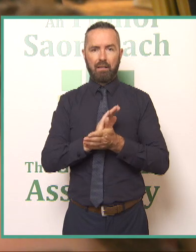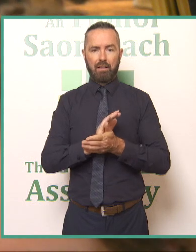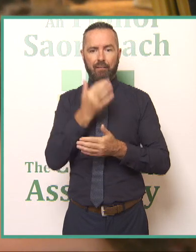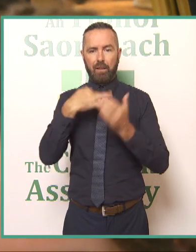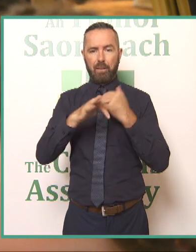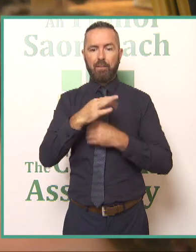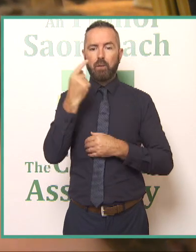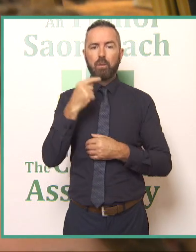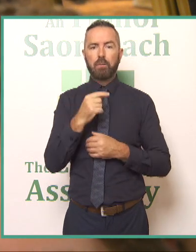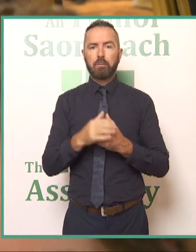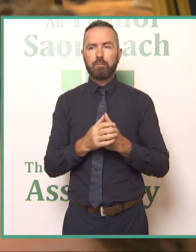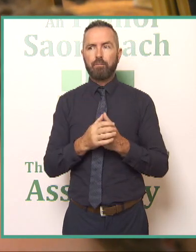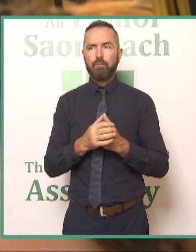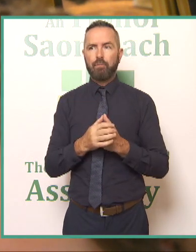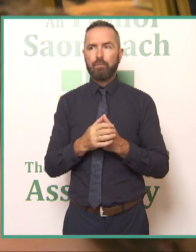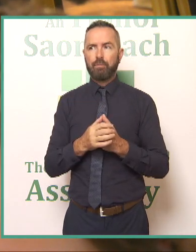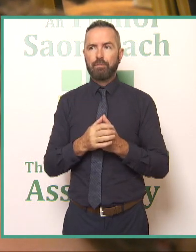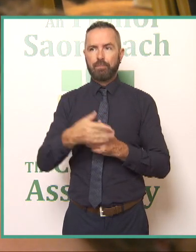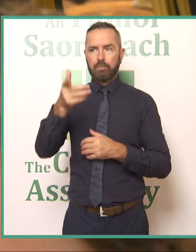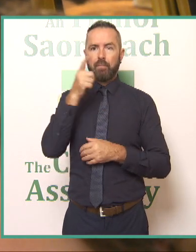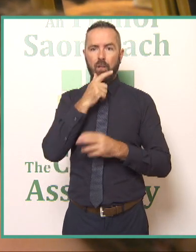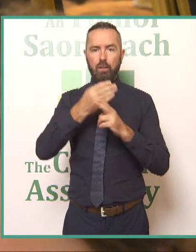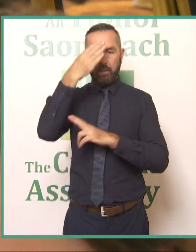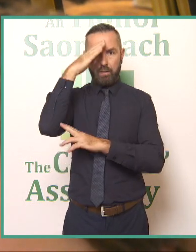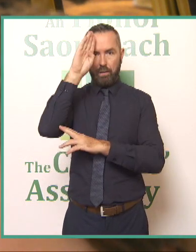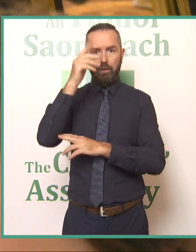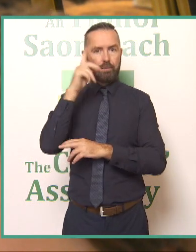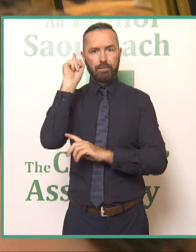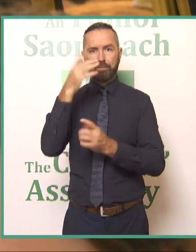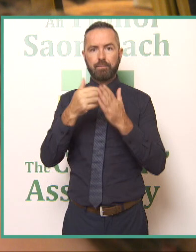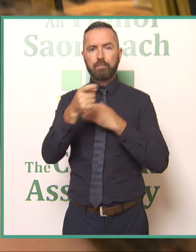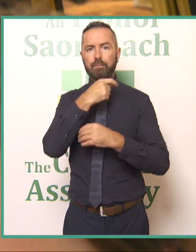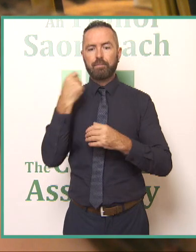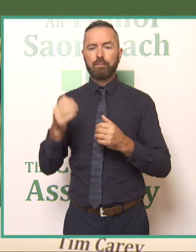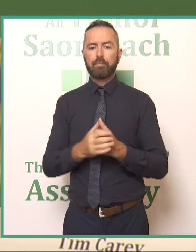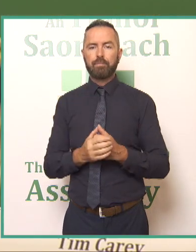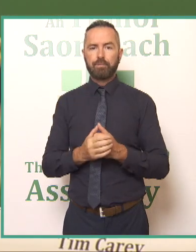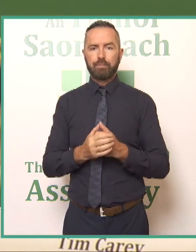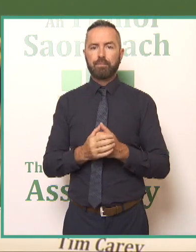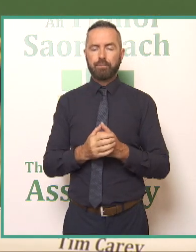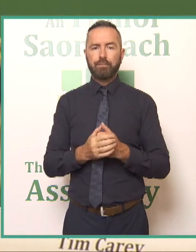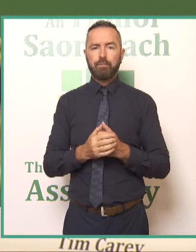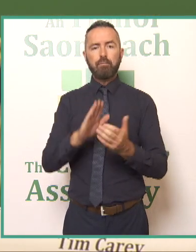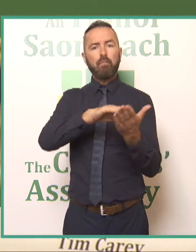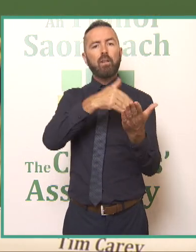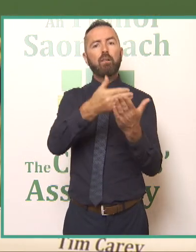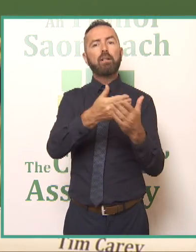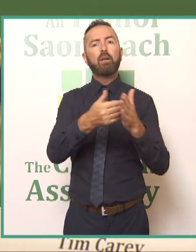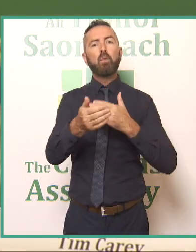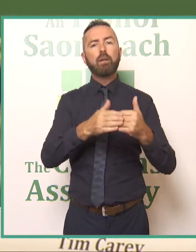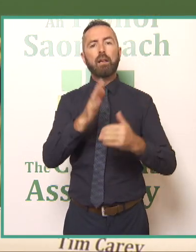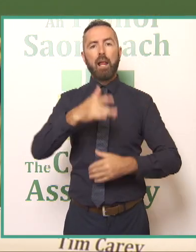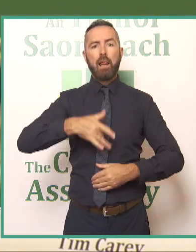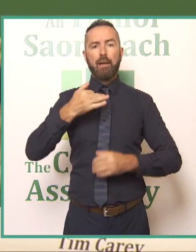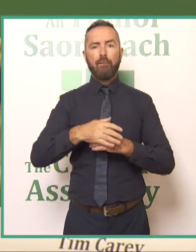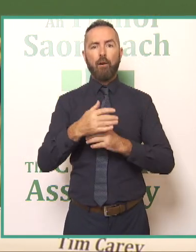sail three wheel war sail on one sail three on down so that translates as the life